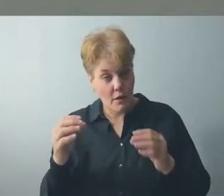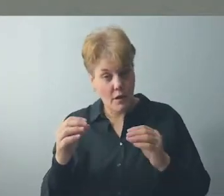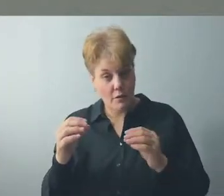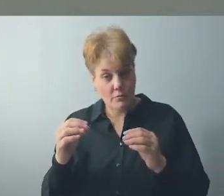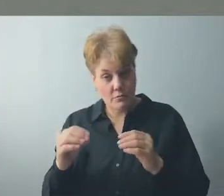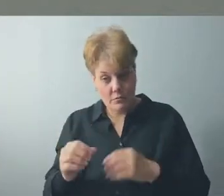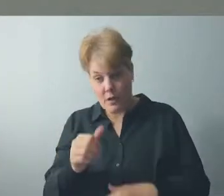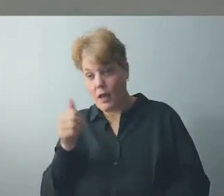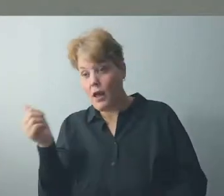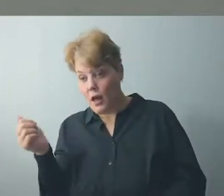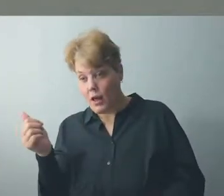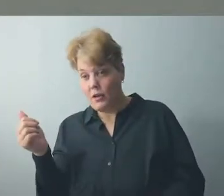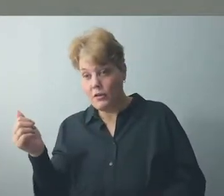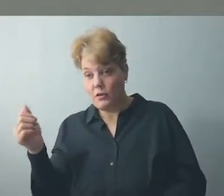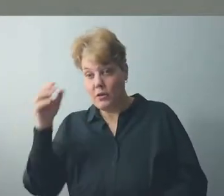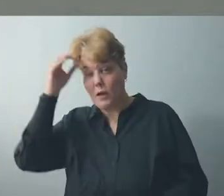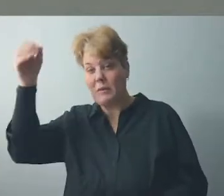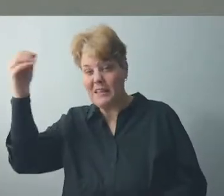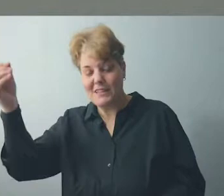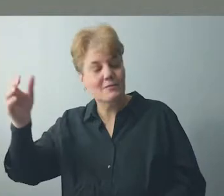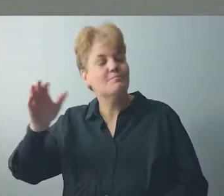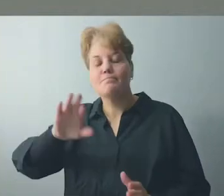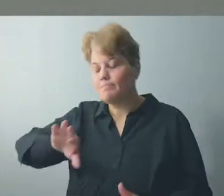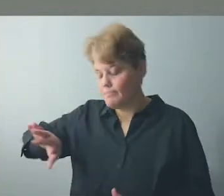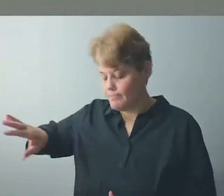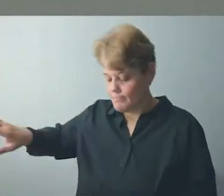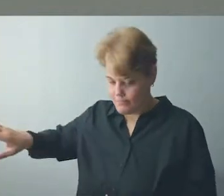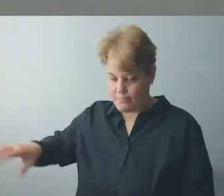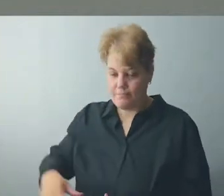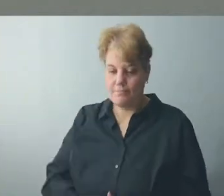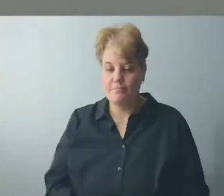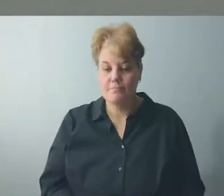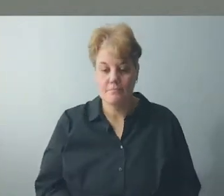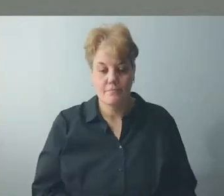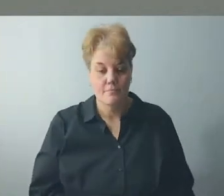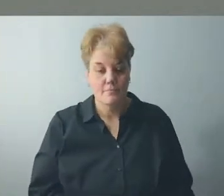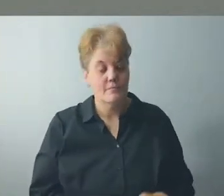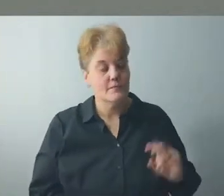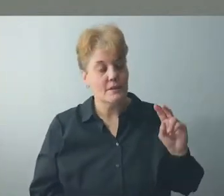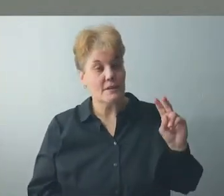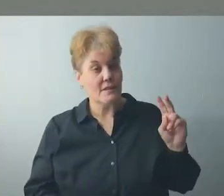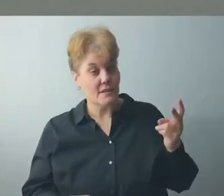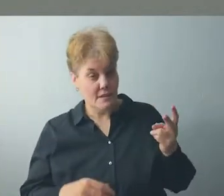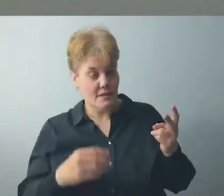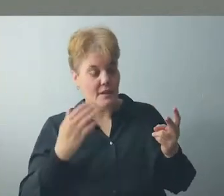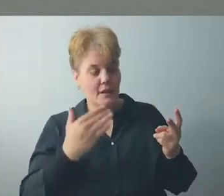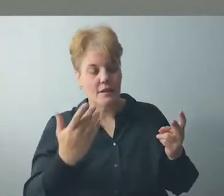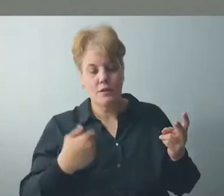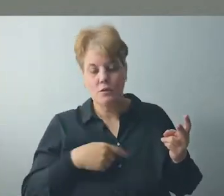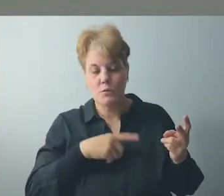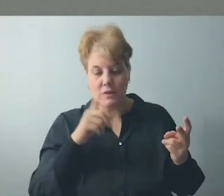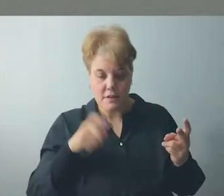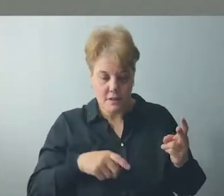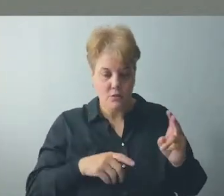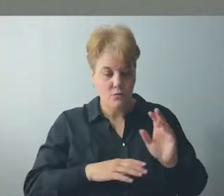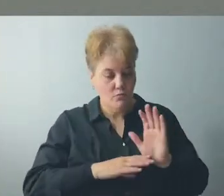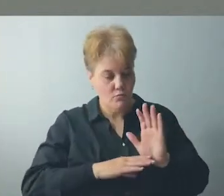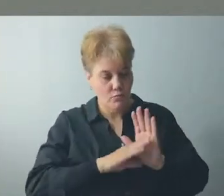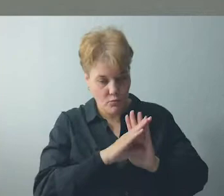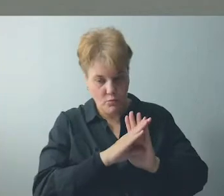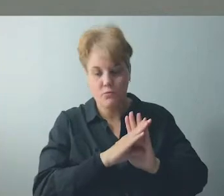All right. So point number one is learning the discipline of listening in order to hear God's voice. Point number two